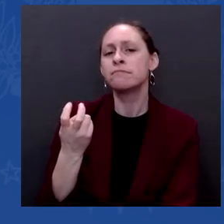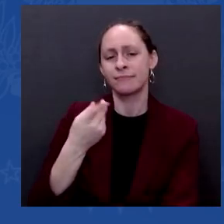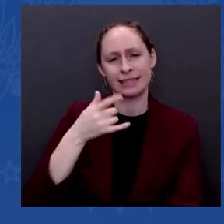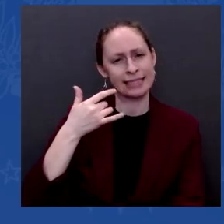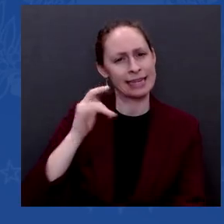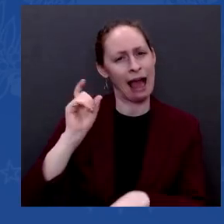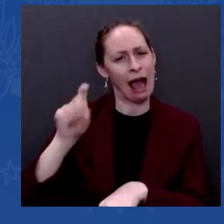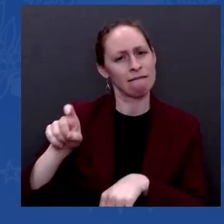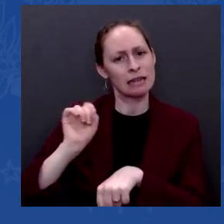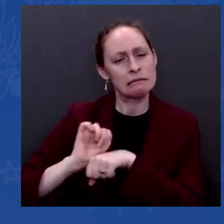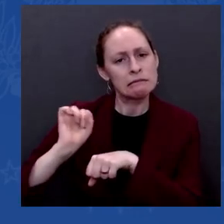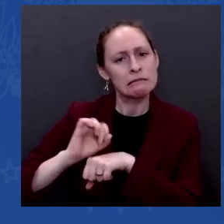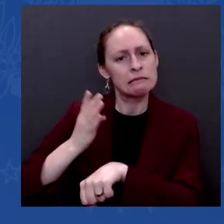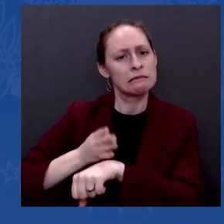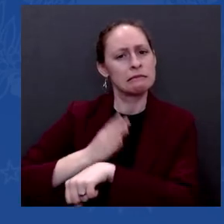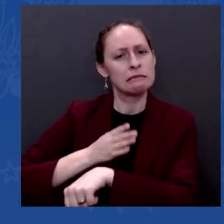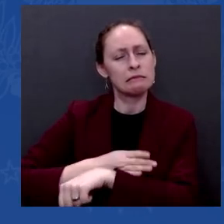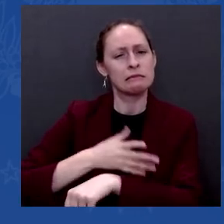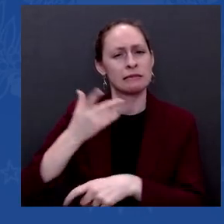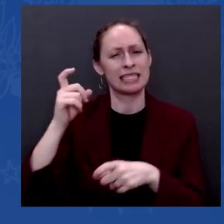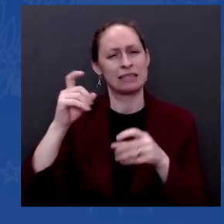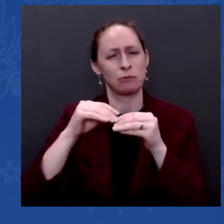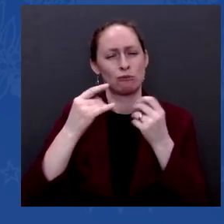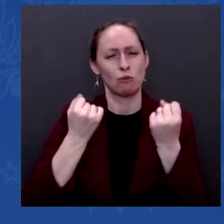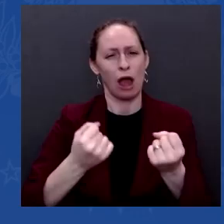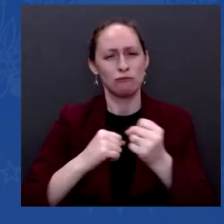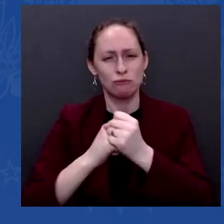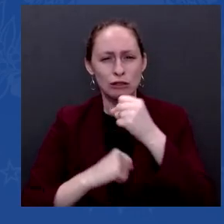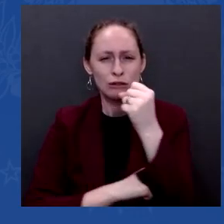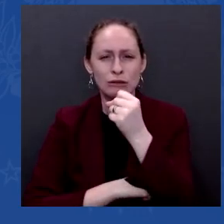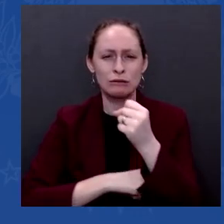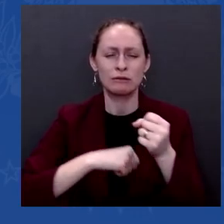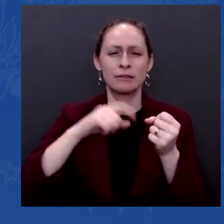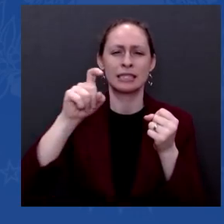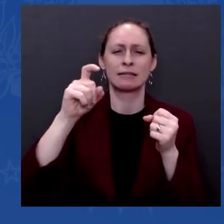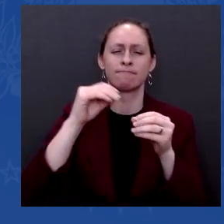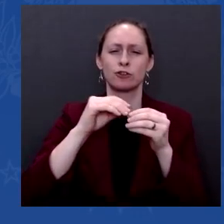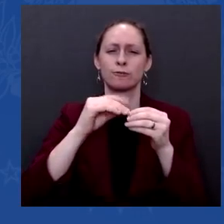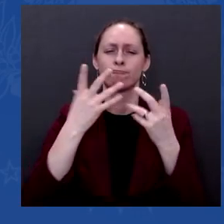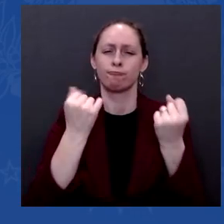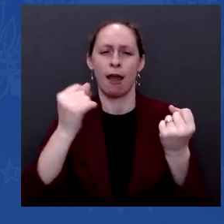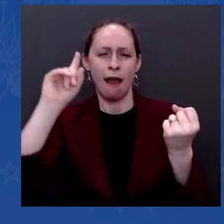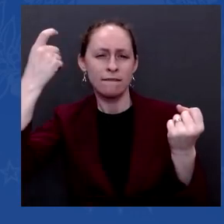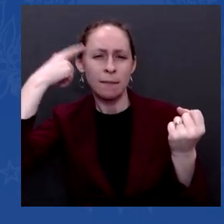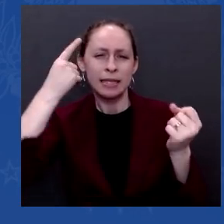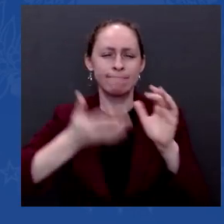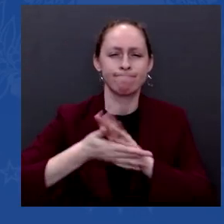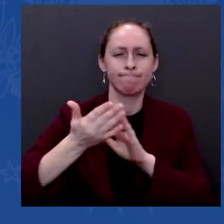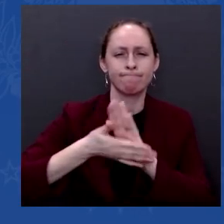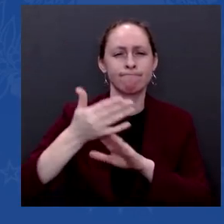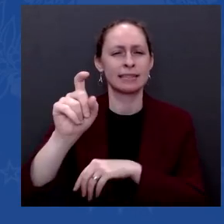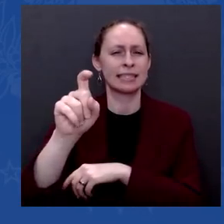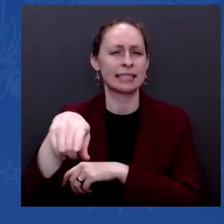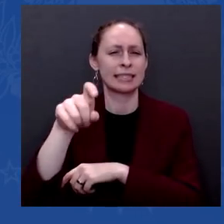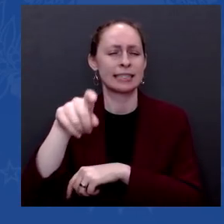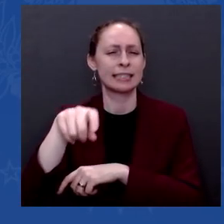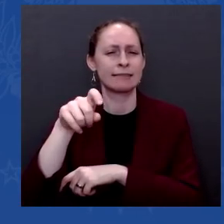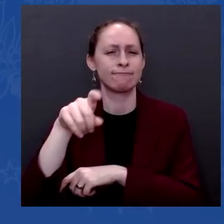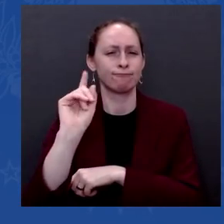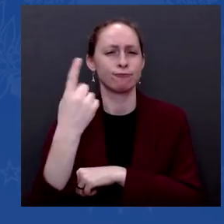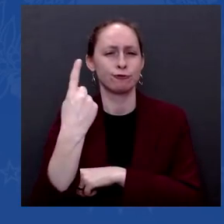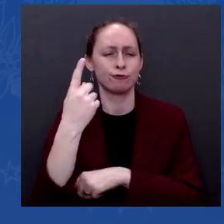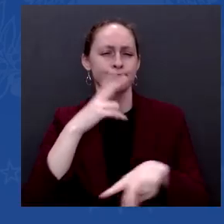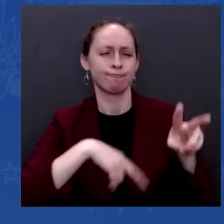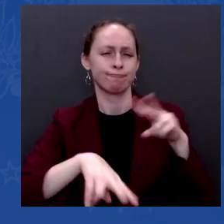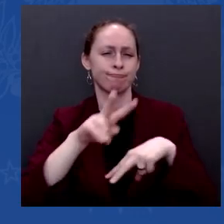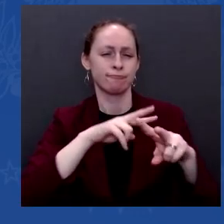major allies in the West would vote to bring Ukraine in right now. So there's room to work if he wants to do that. But I think,